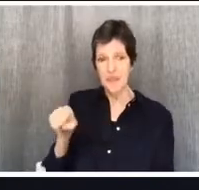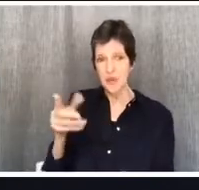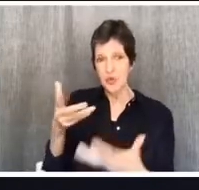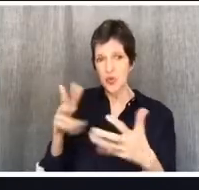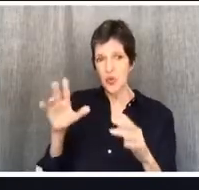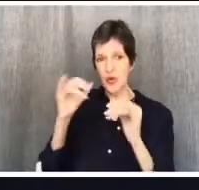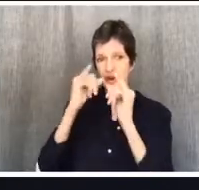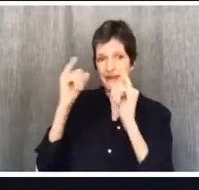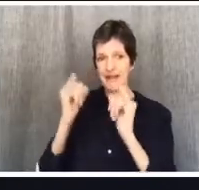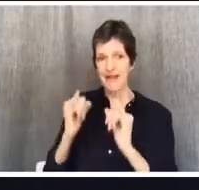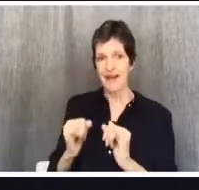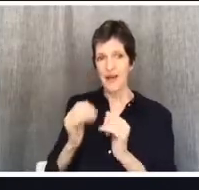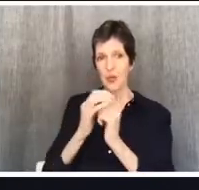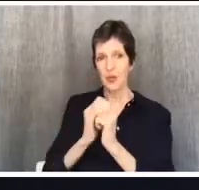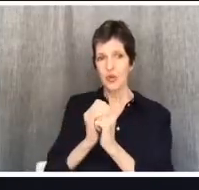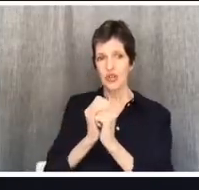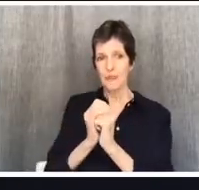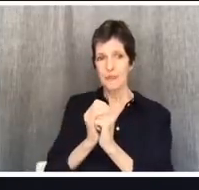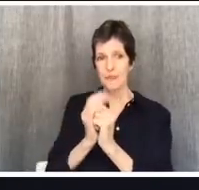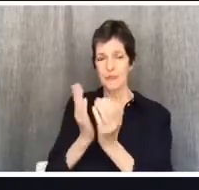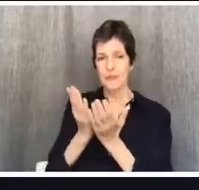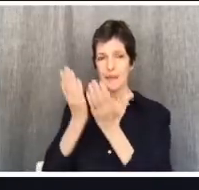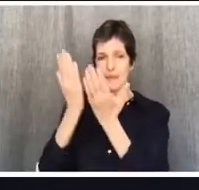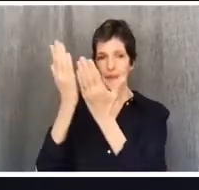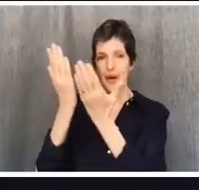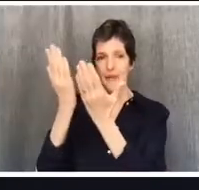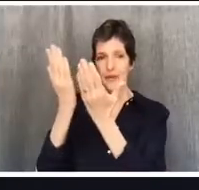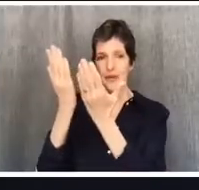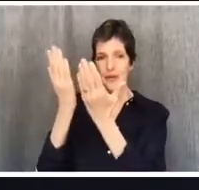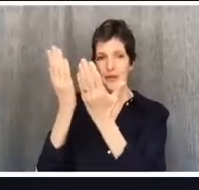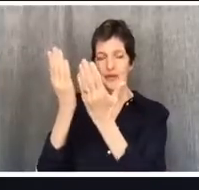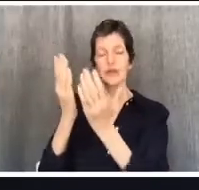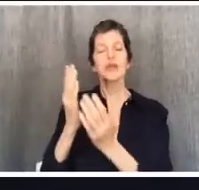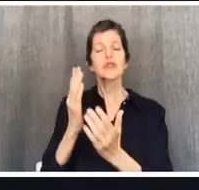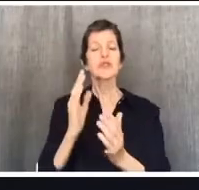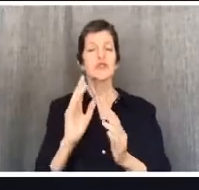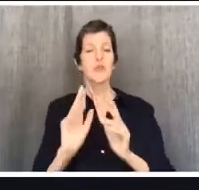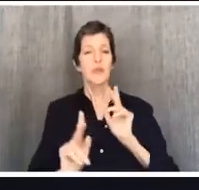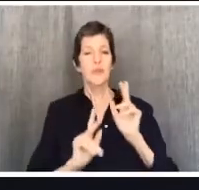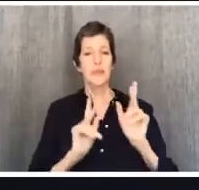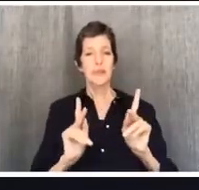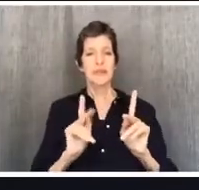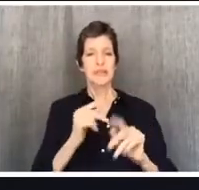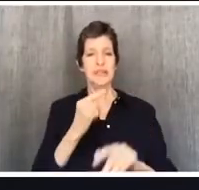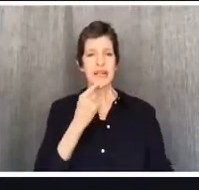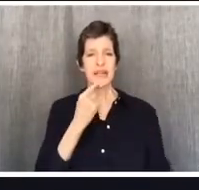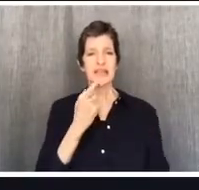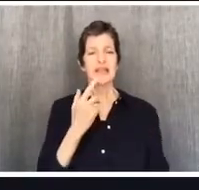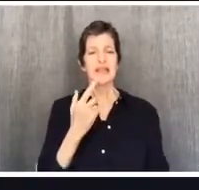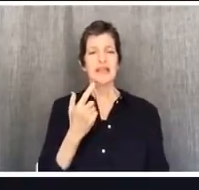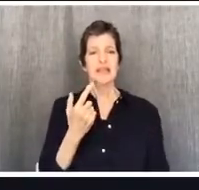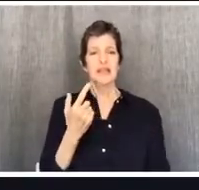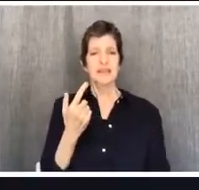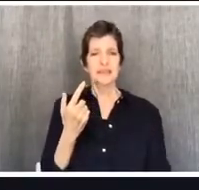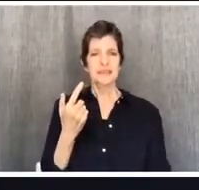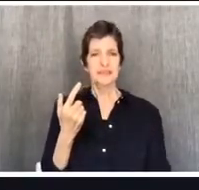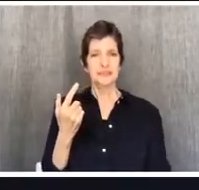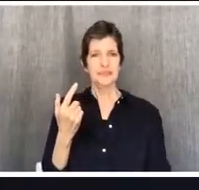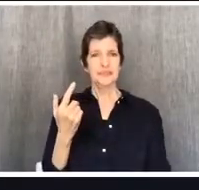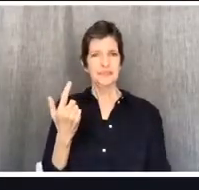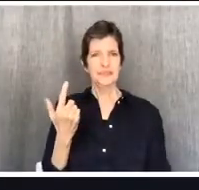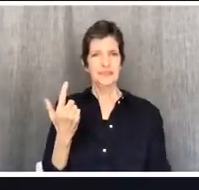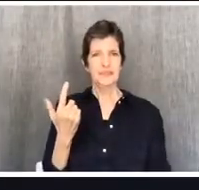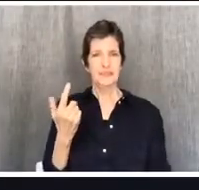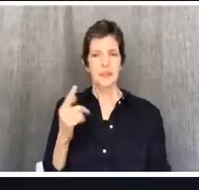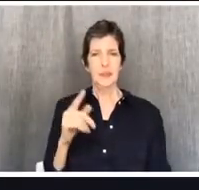a temple and eat meat in that context because it's sort of a form of worship. But what about meat that has been sacrificed to an idol that is now not in the